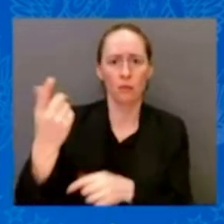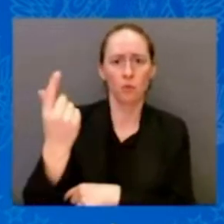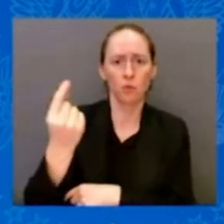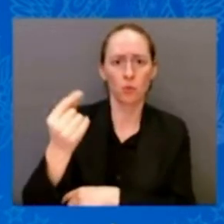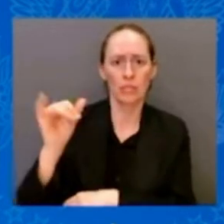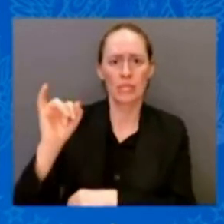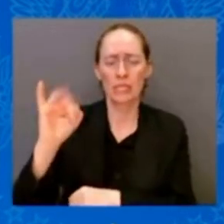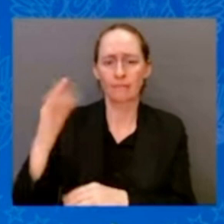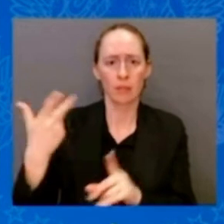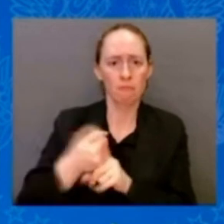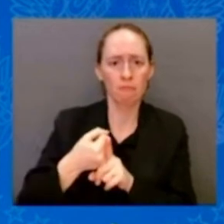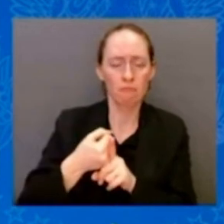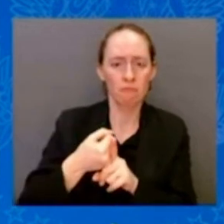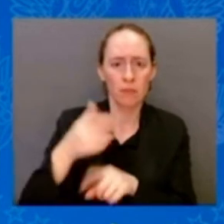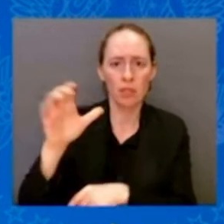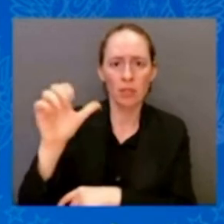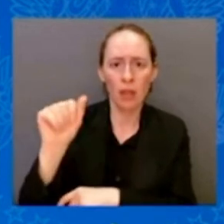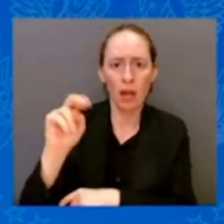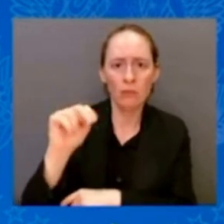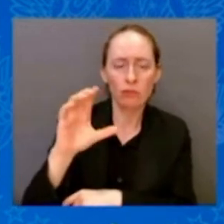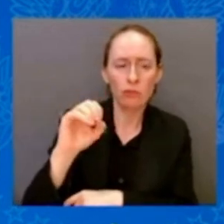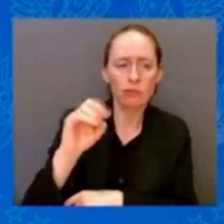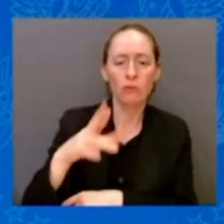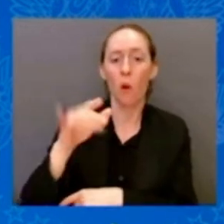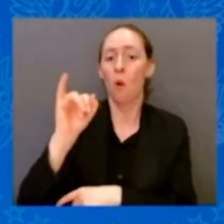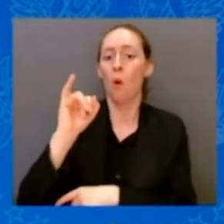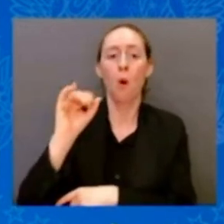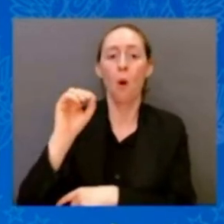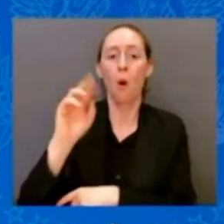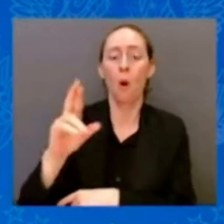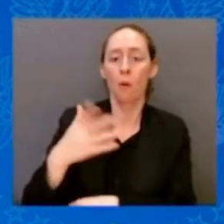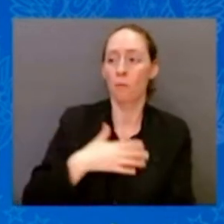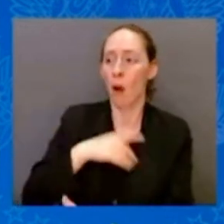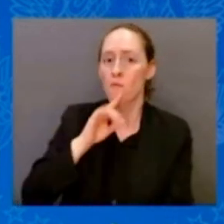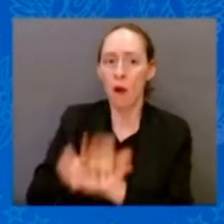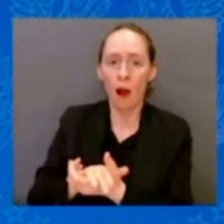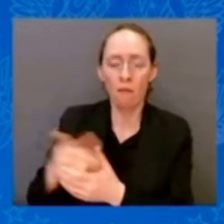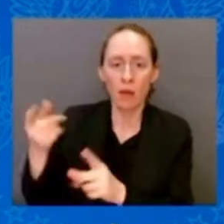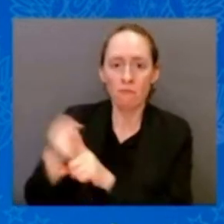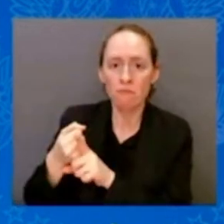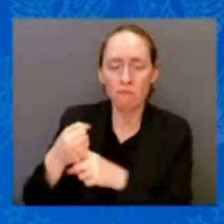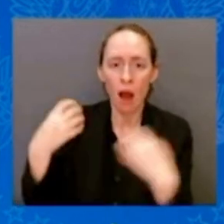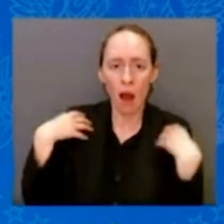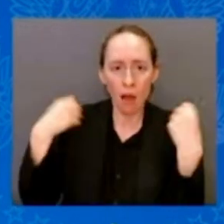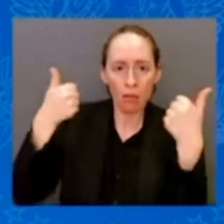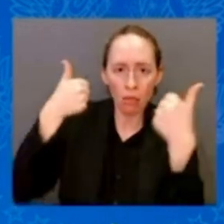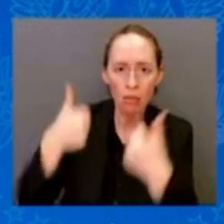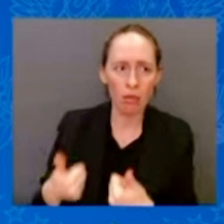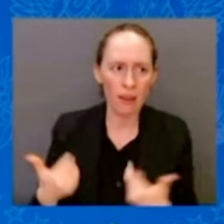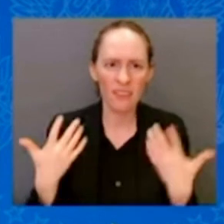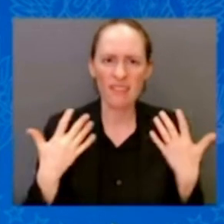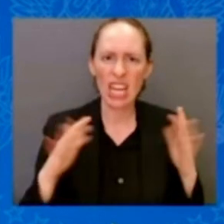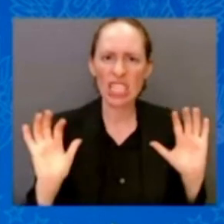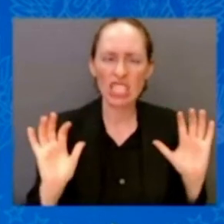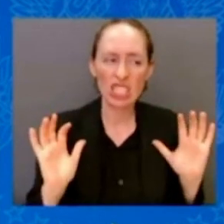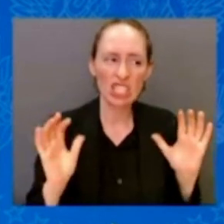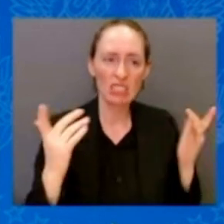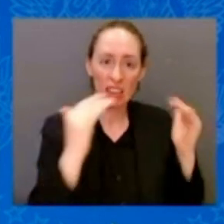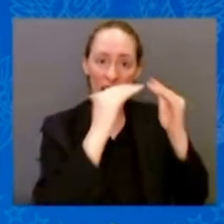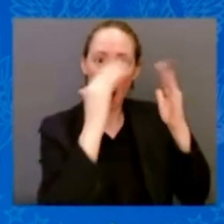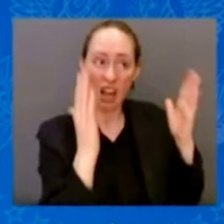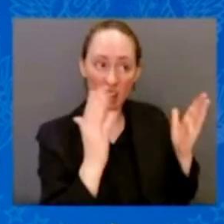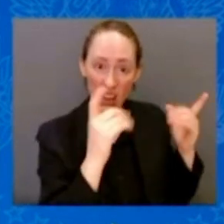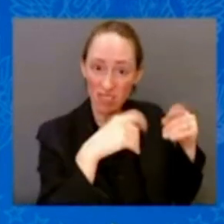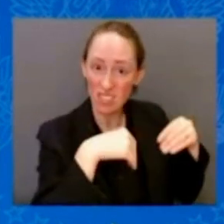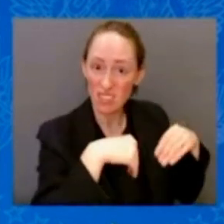What happens? Are going to have to sell the house? What are we going to — how are going to pay our bills? I know my dad did that when he lost insurance at the